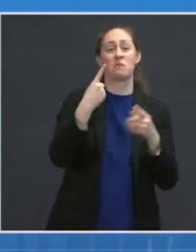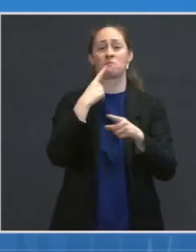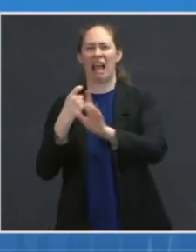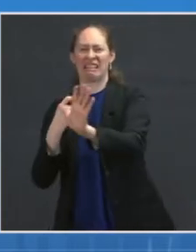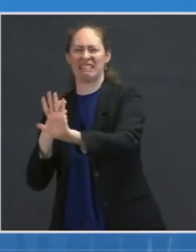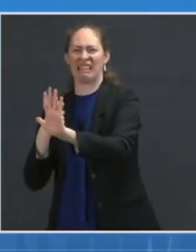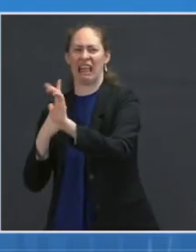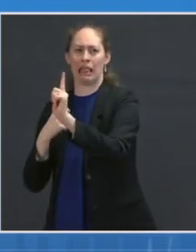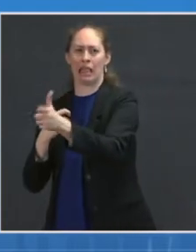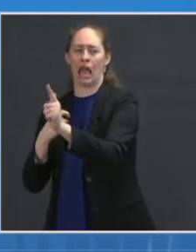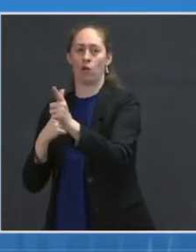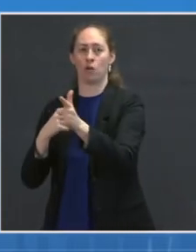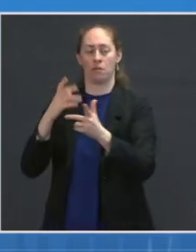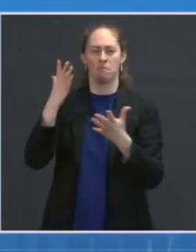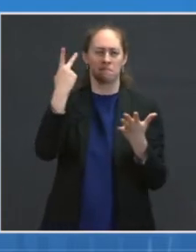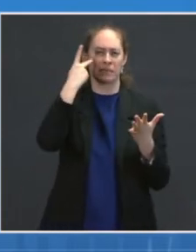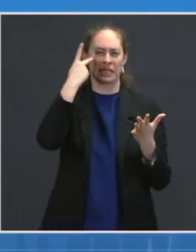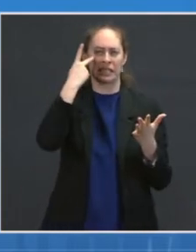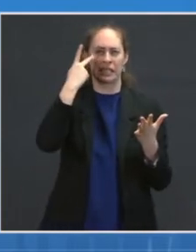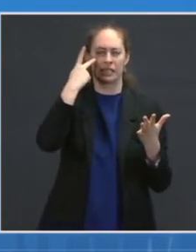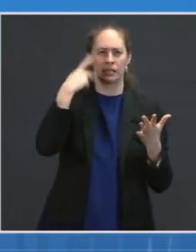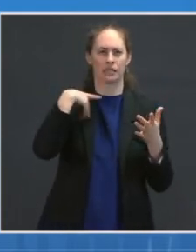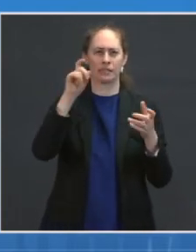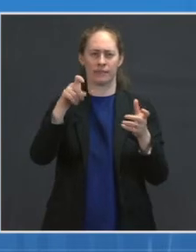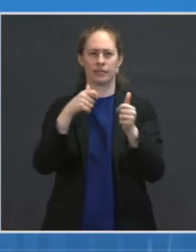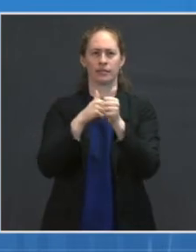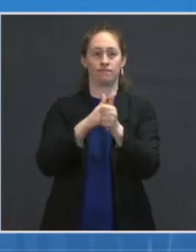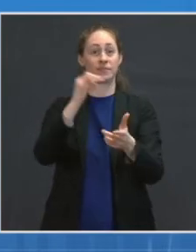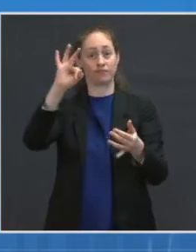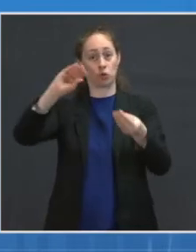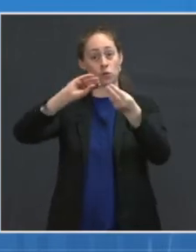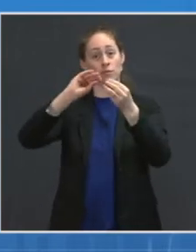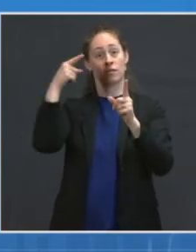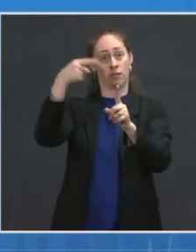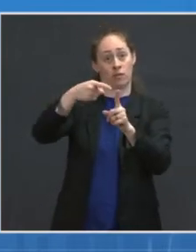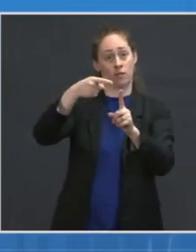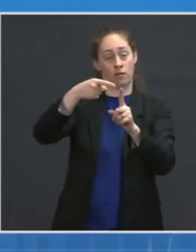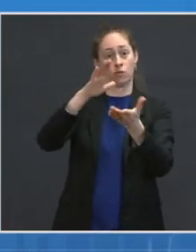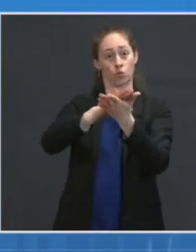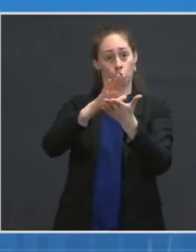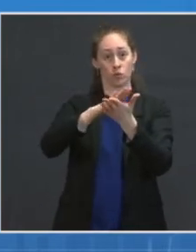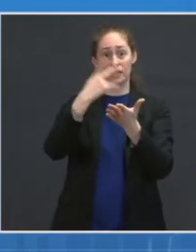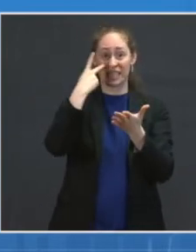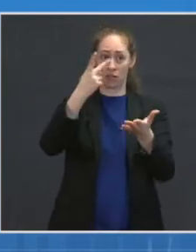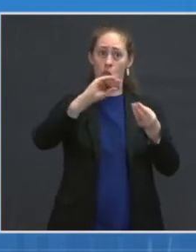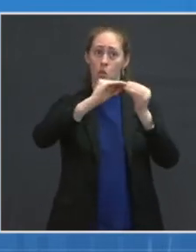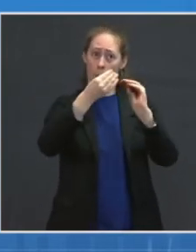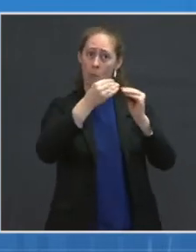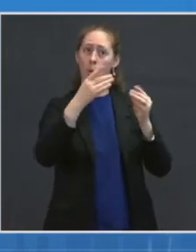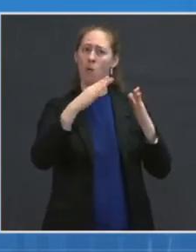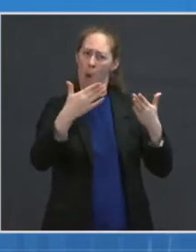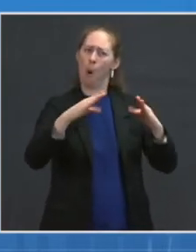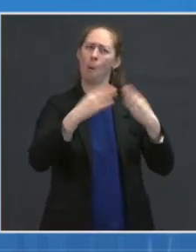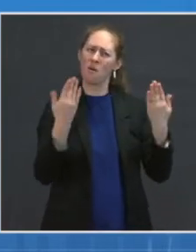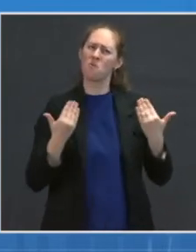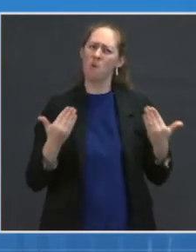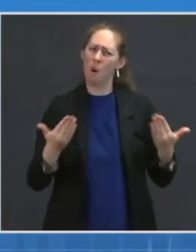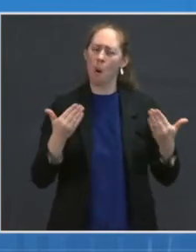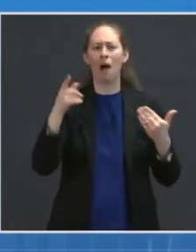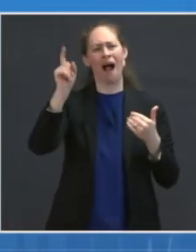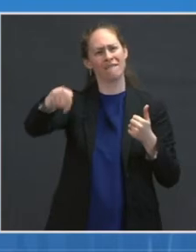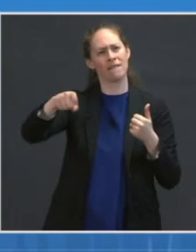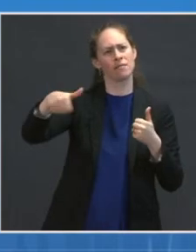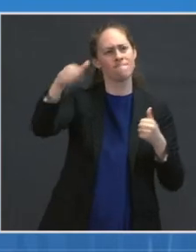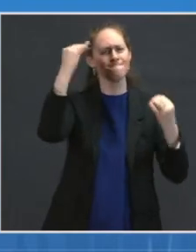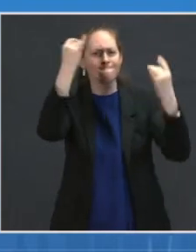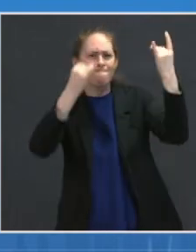actually invite schools to lean in and to look at what is needed so that in the roadmap to try and get more and more children